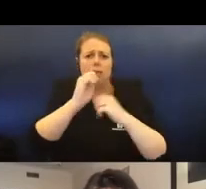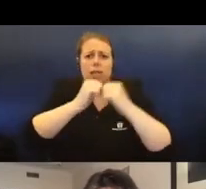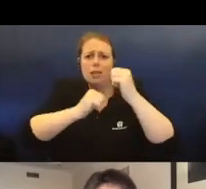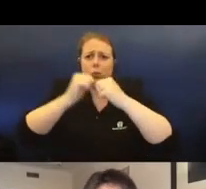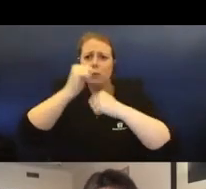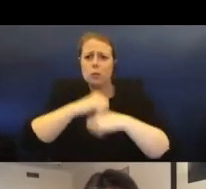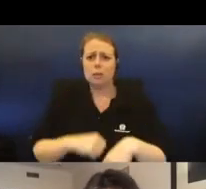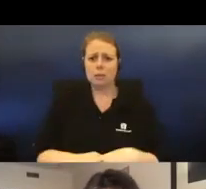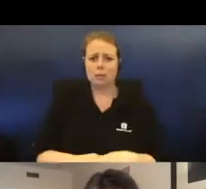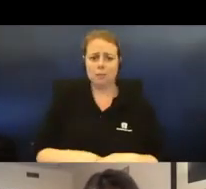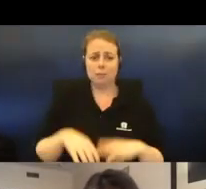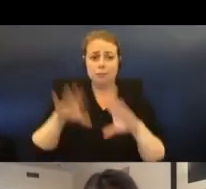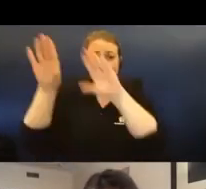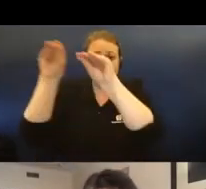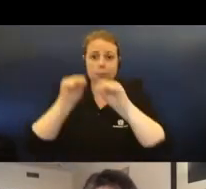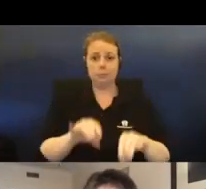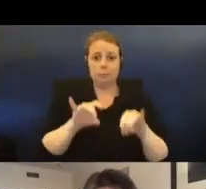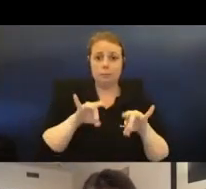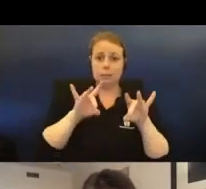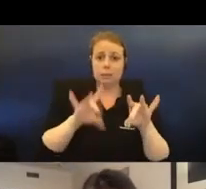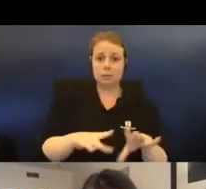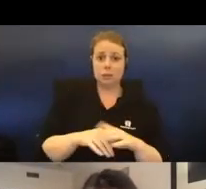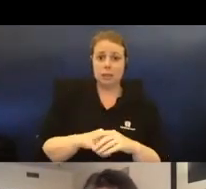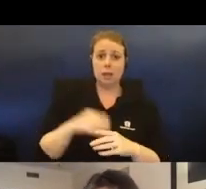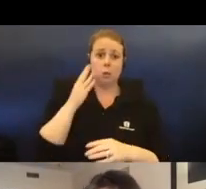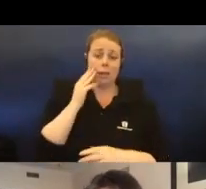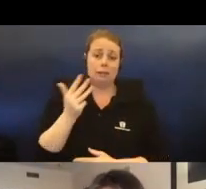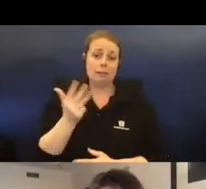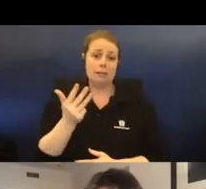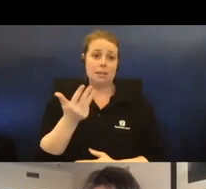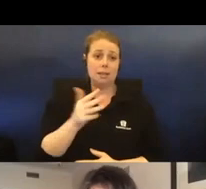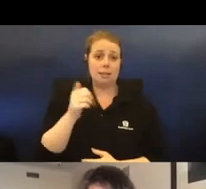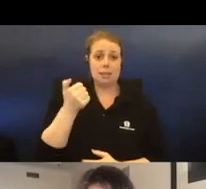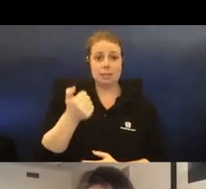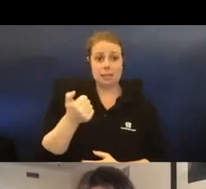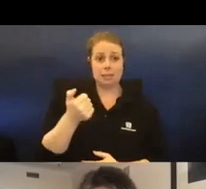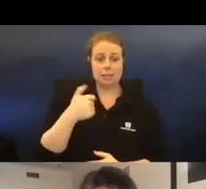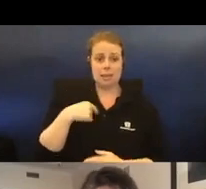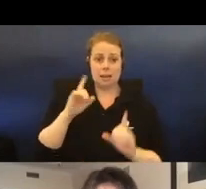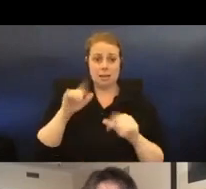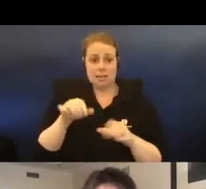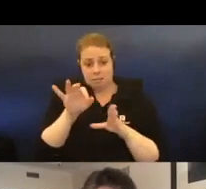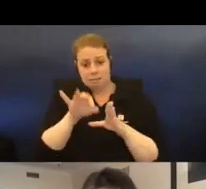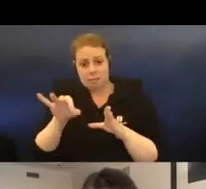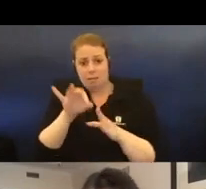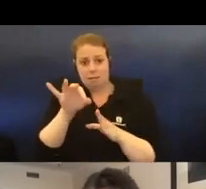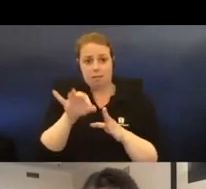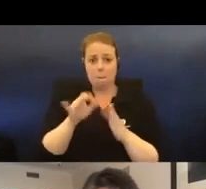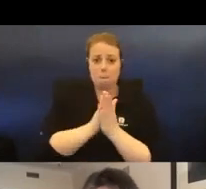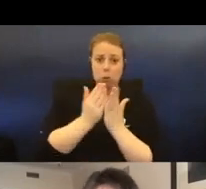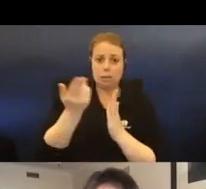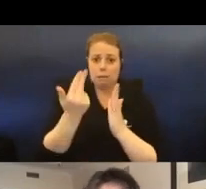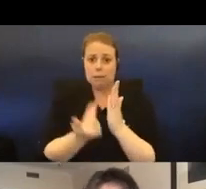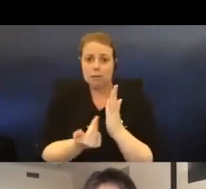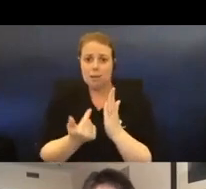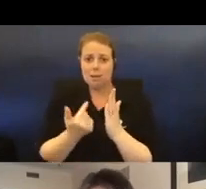We migrated to Australia in 1996, and I became children's books designer and illustrator. And for many years, I was living